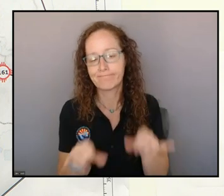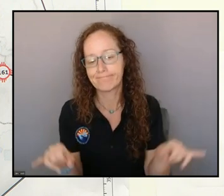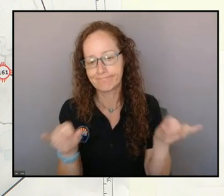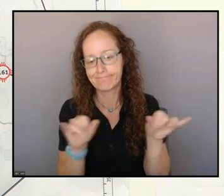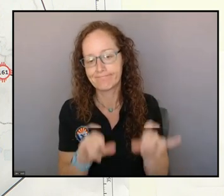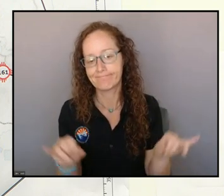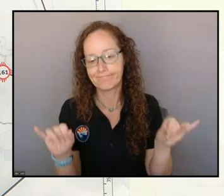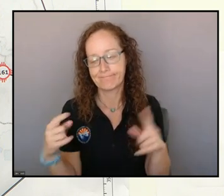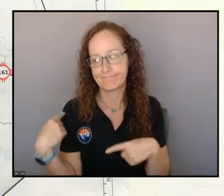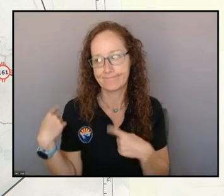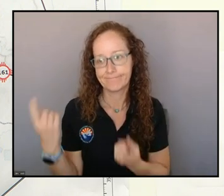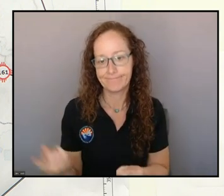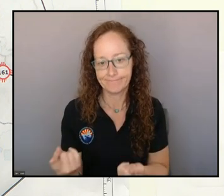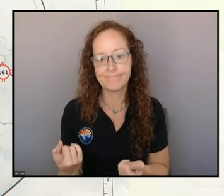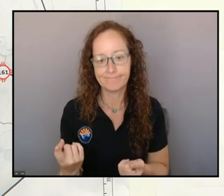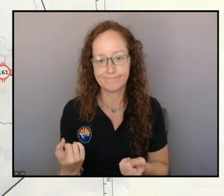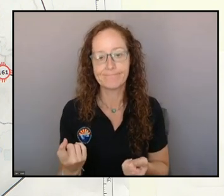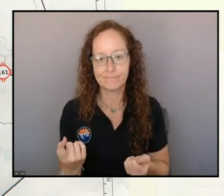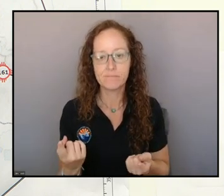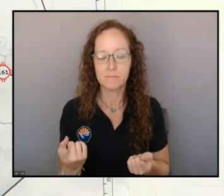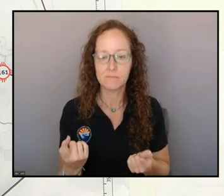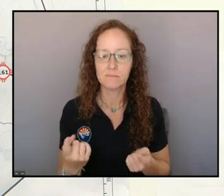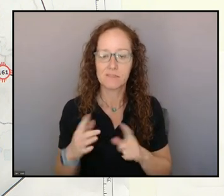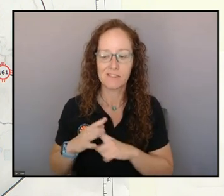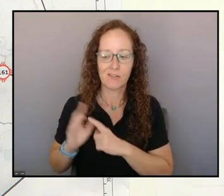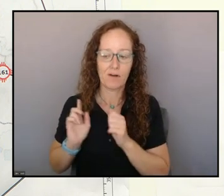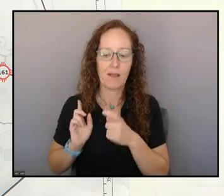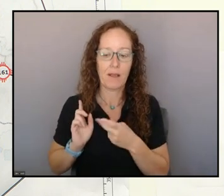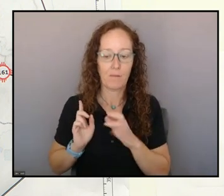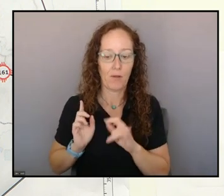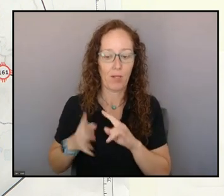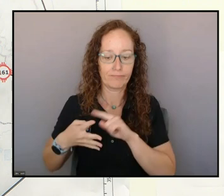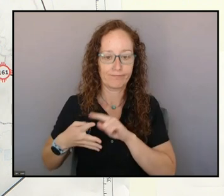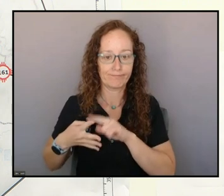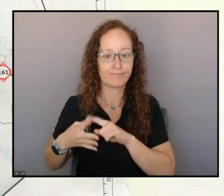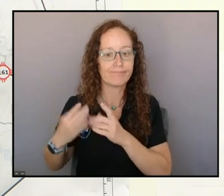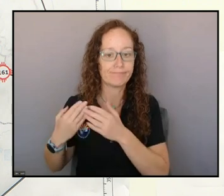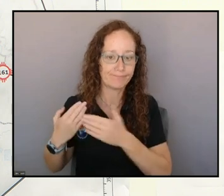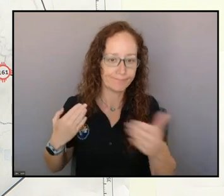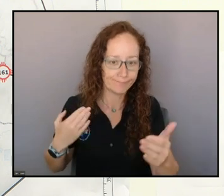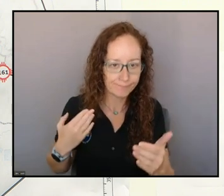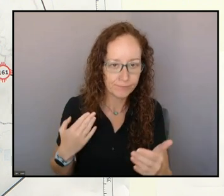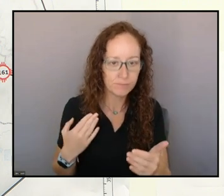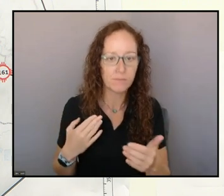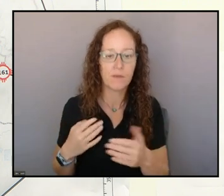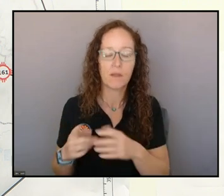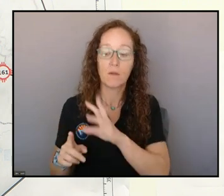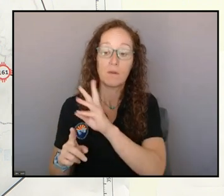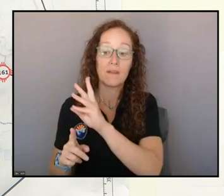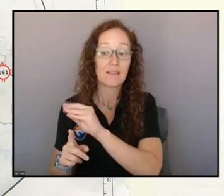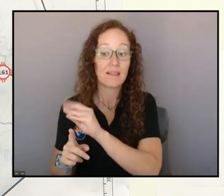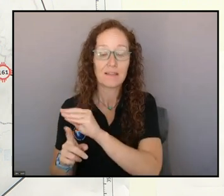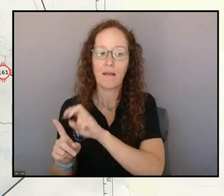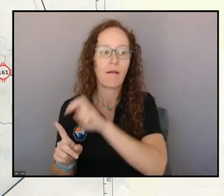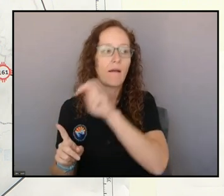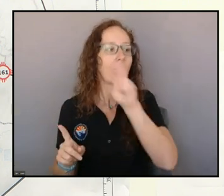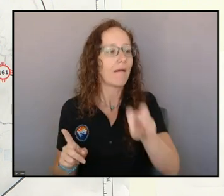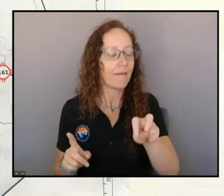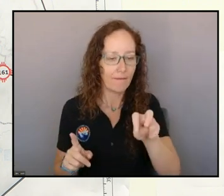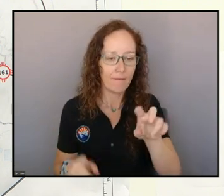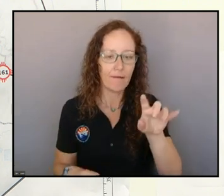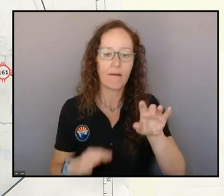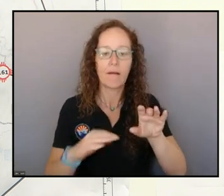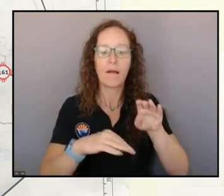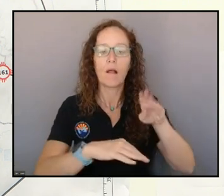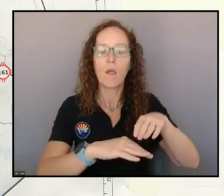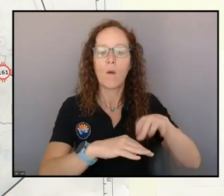seen really since the beginning of April here. We're going to see things go from being in the 60s to quickly jumping into the lower 80s